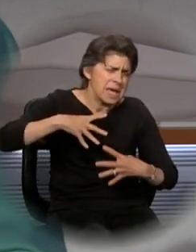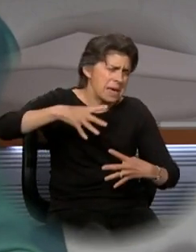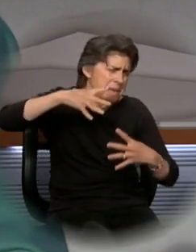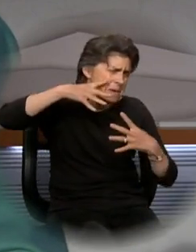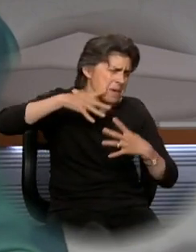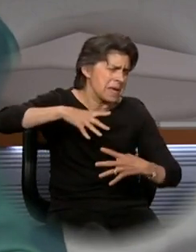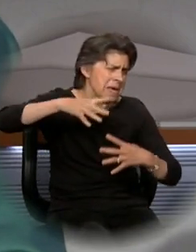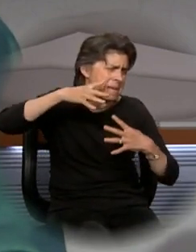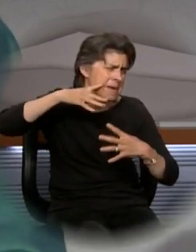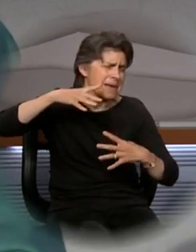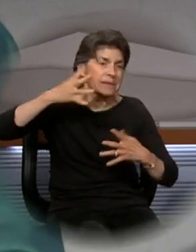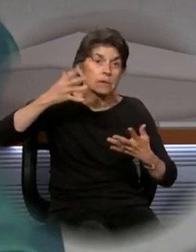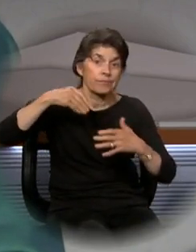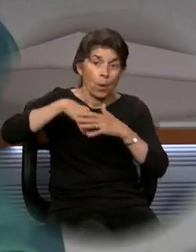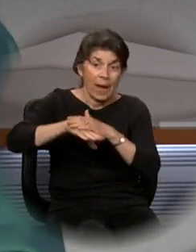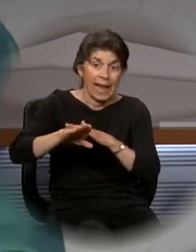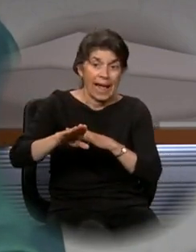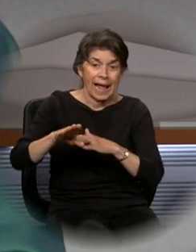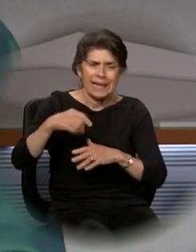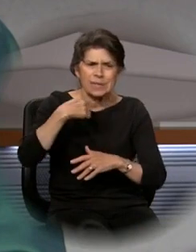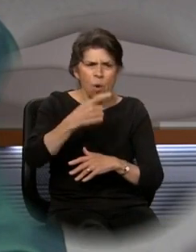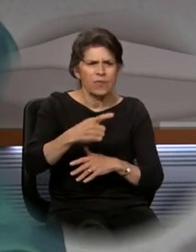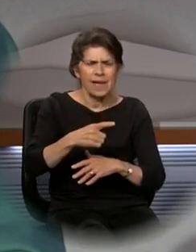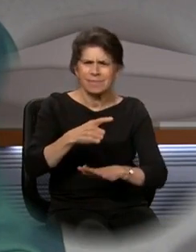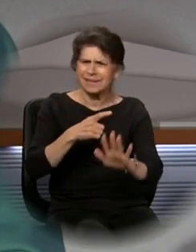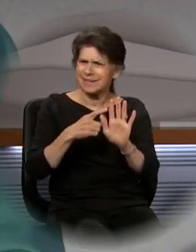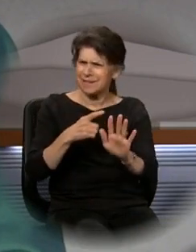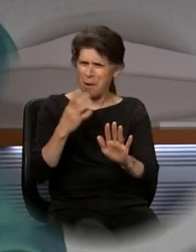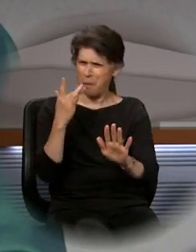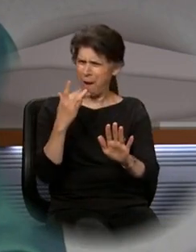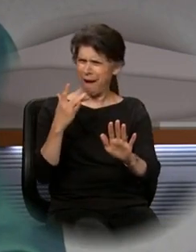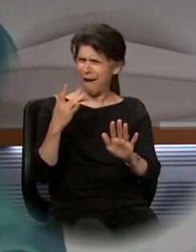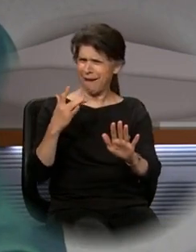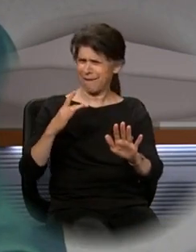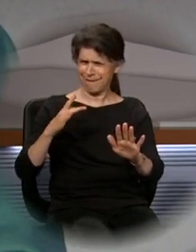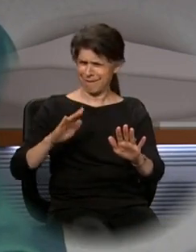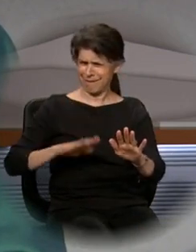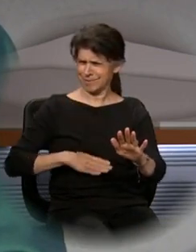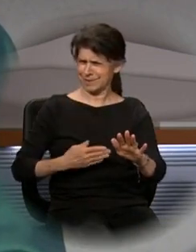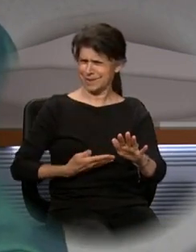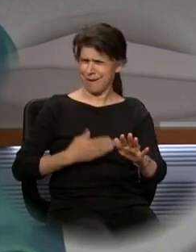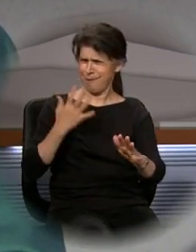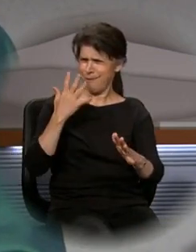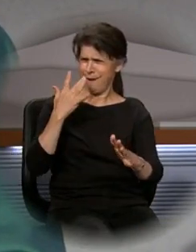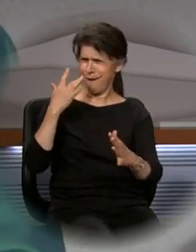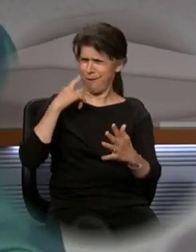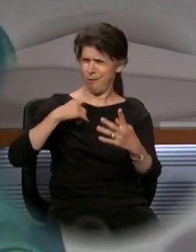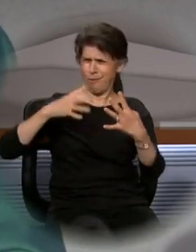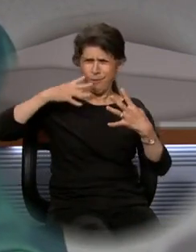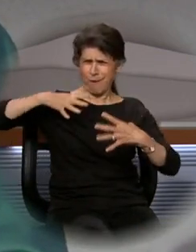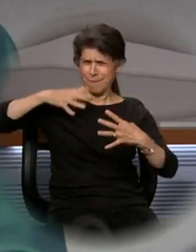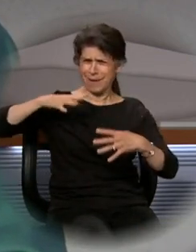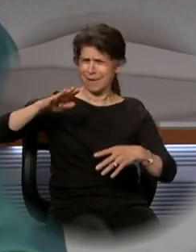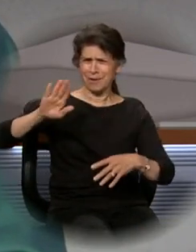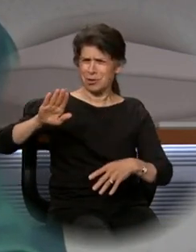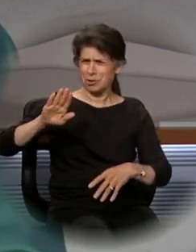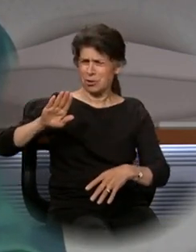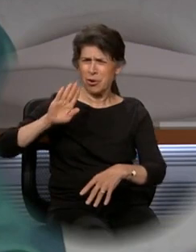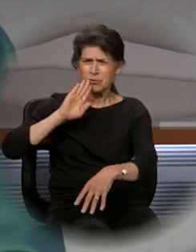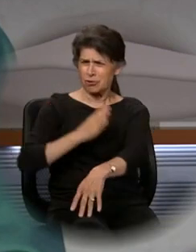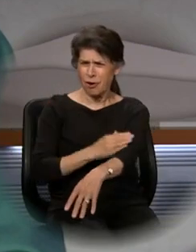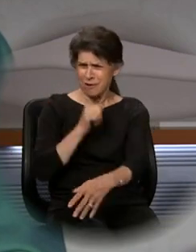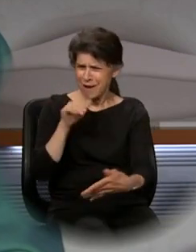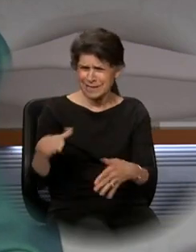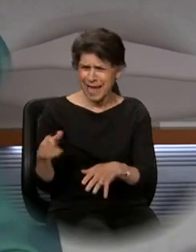So he went in and said to them, Why this commotion and weeping? The child is not dead, but